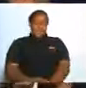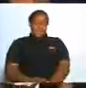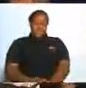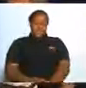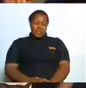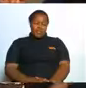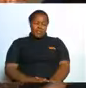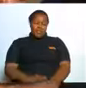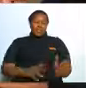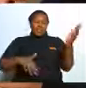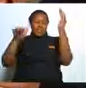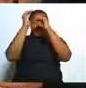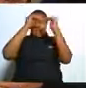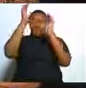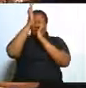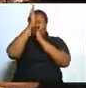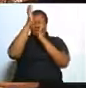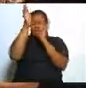heavenly father